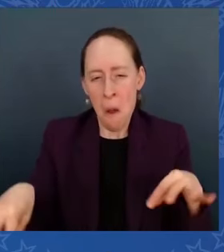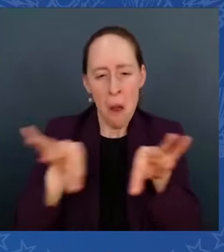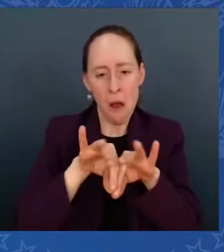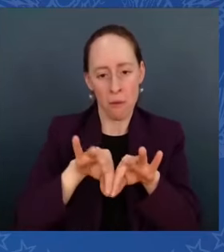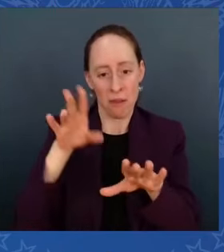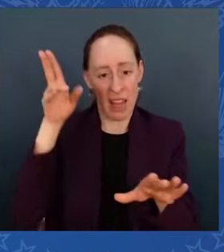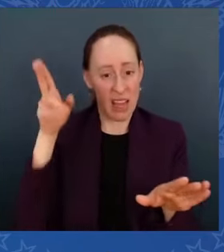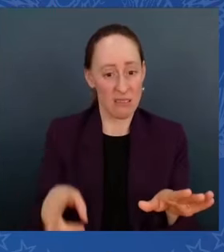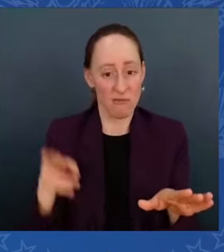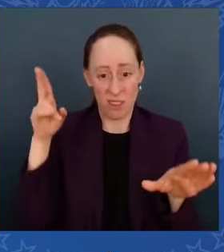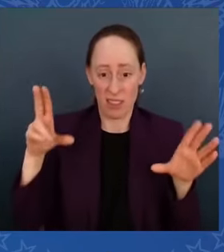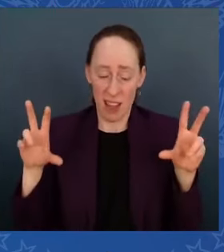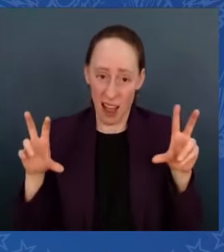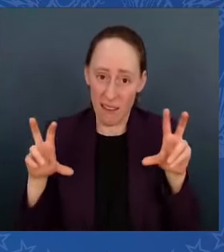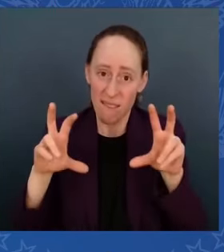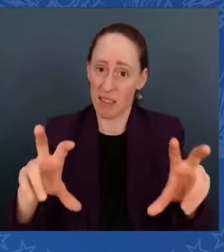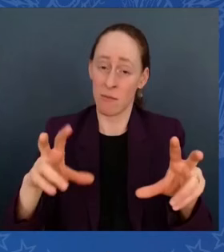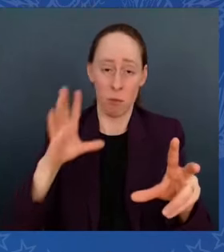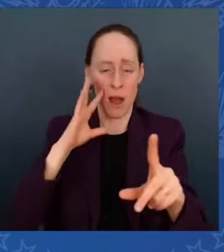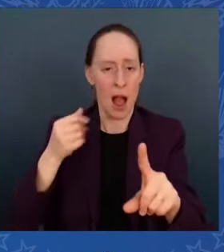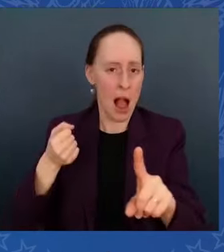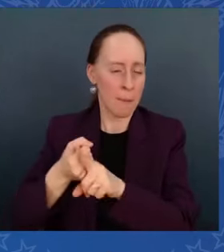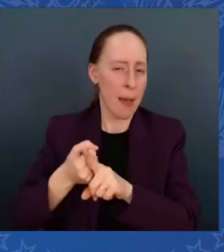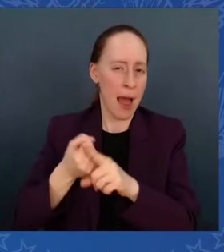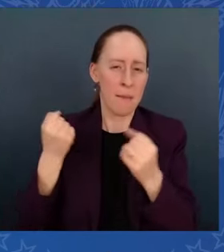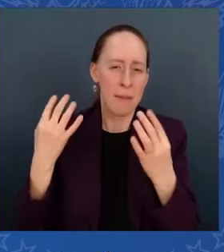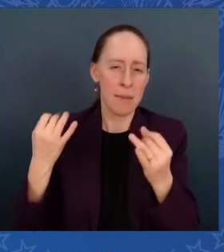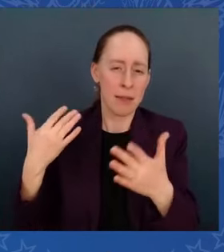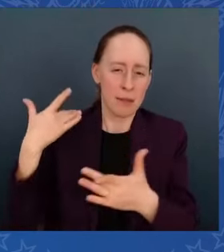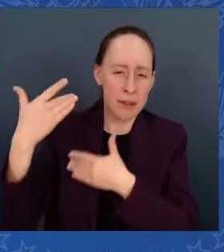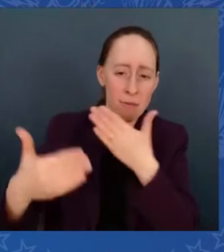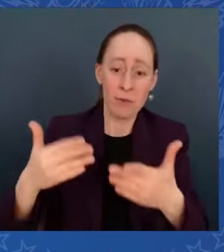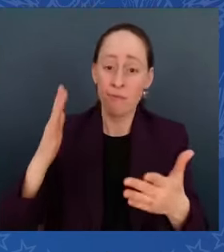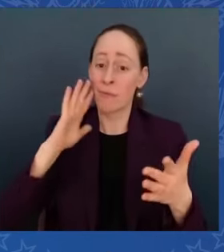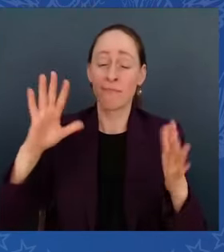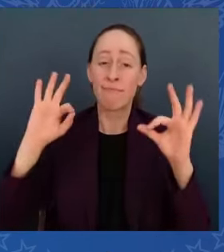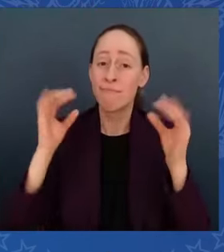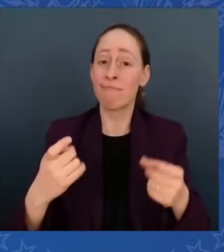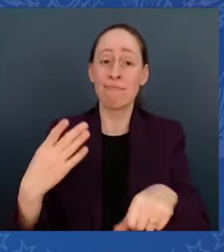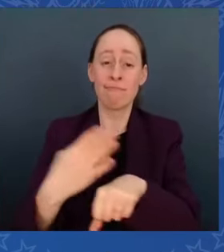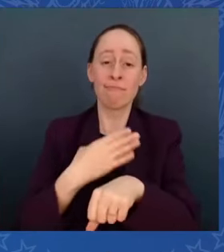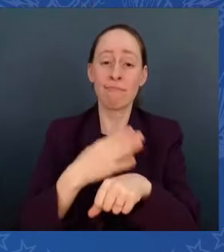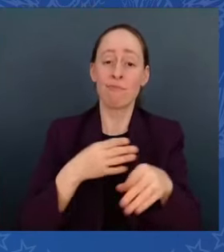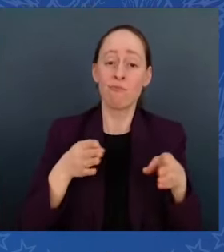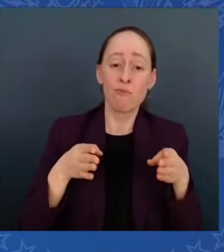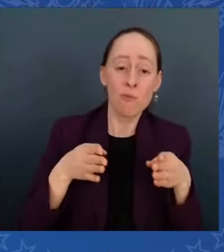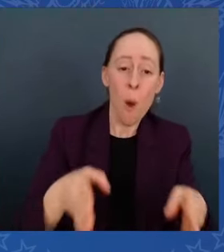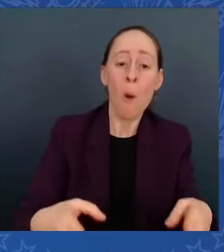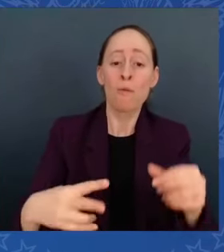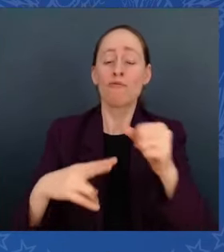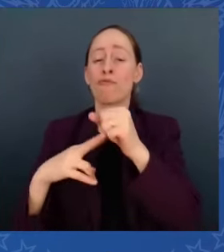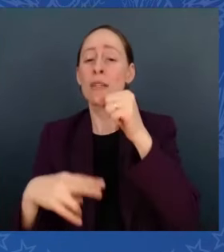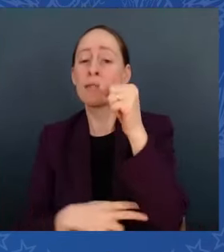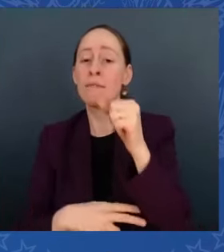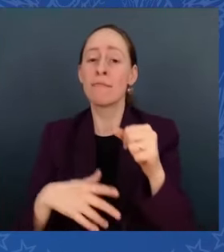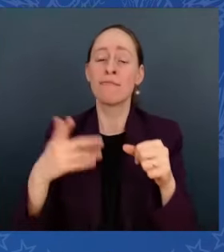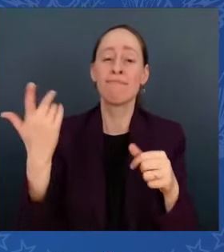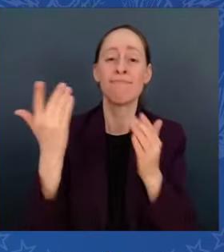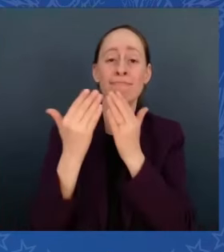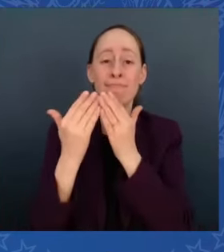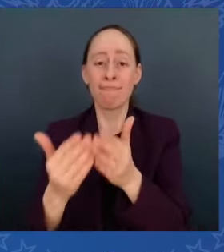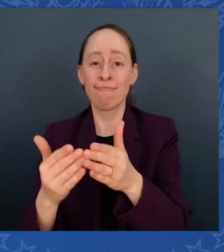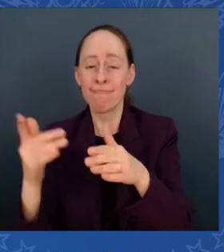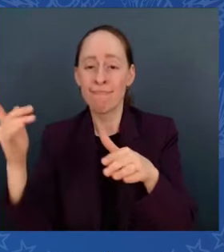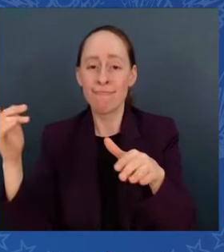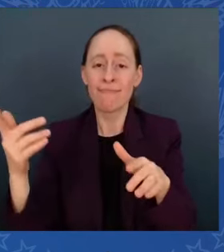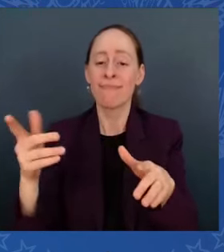bridges, ports, airports, public transit, and so much more. It includes a new passenger train from Raleigh to Richmond, which, by the way,